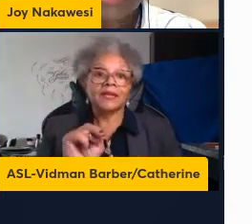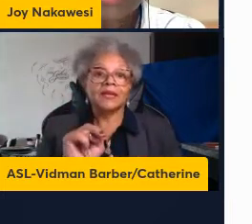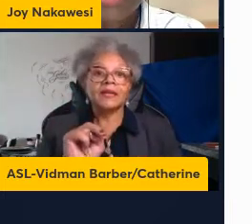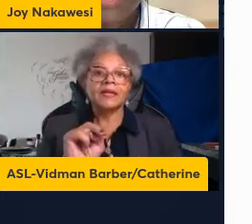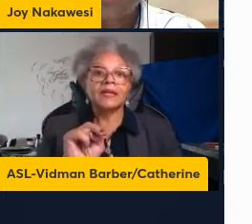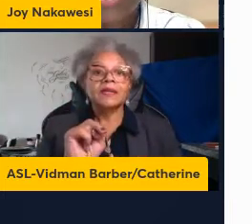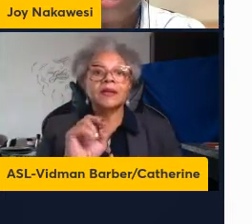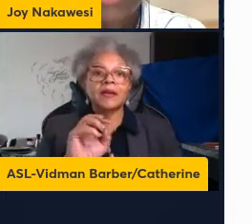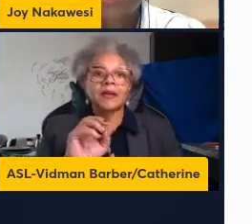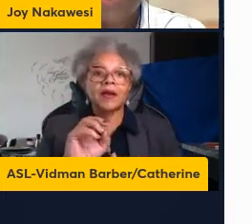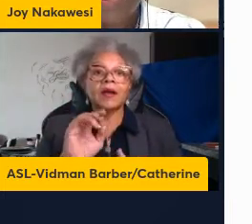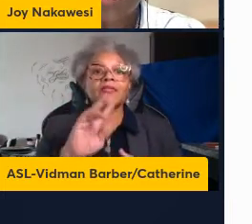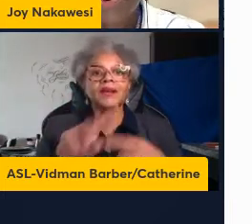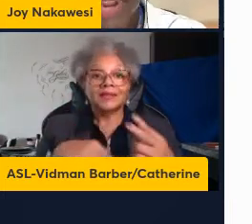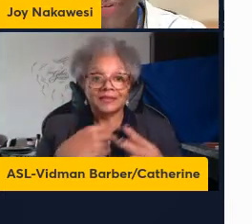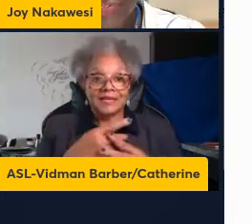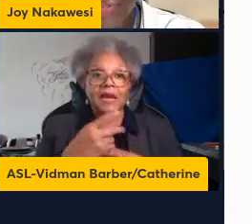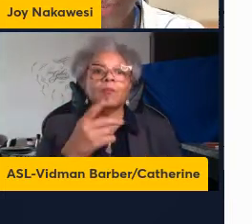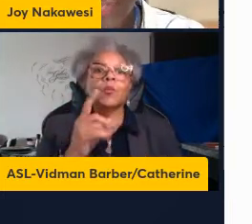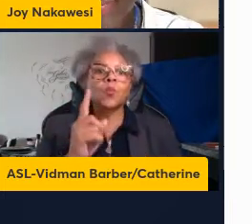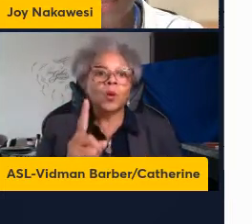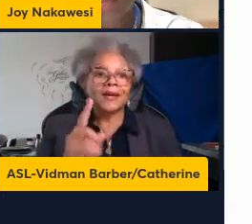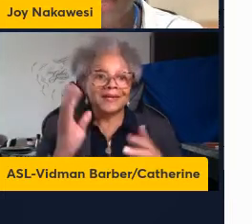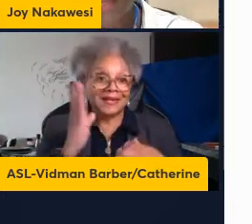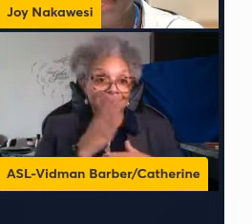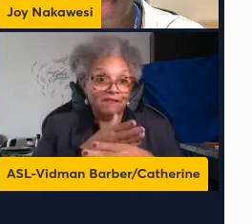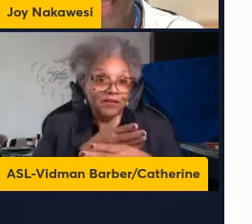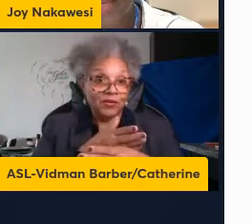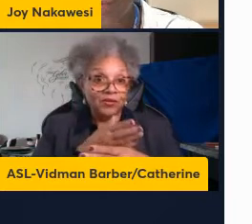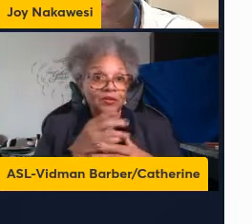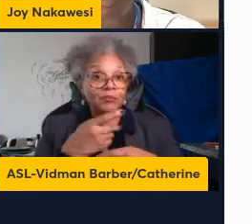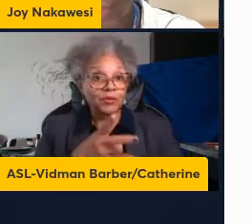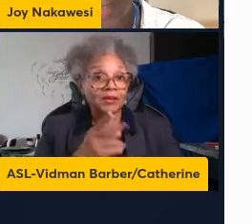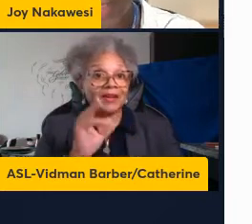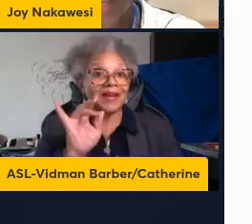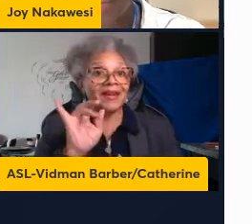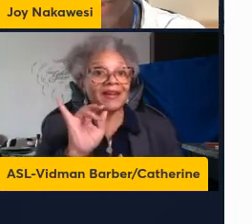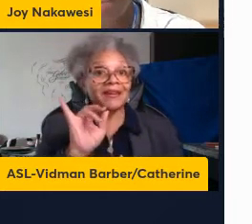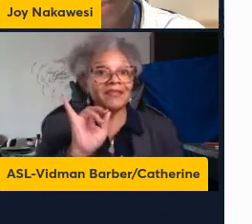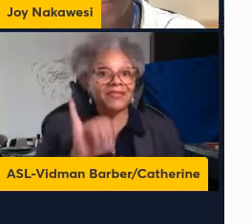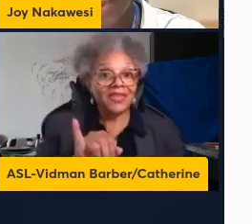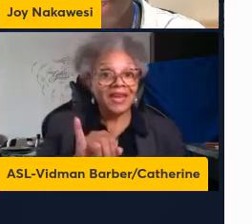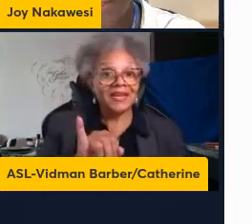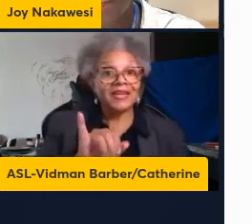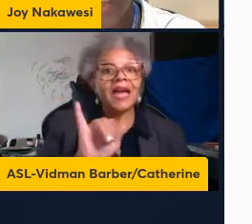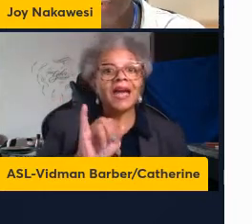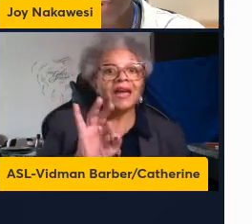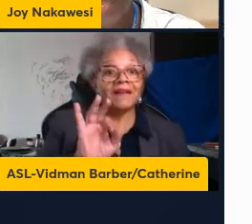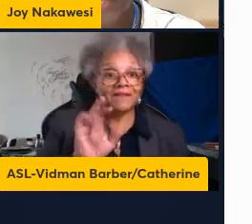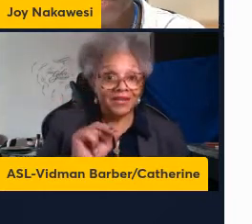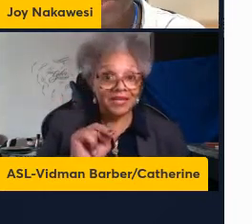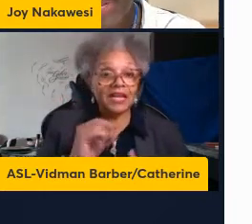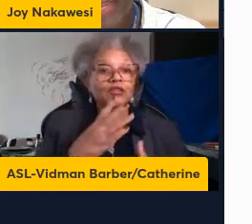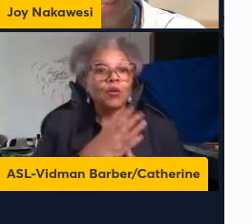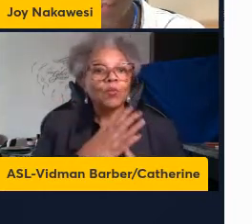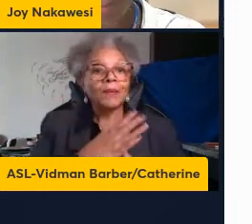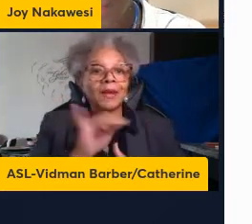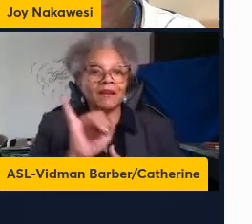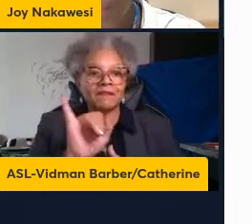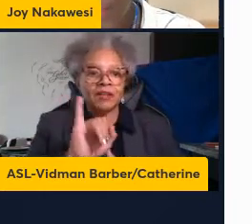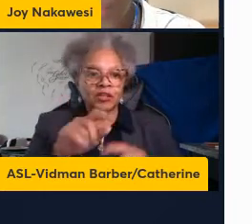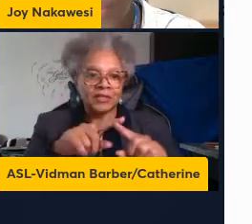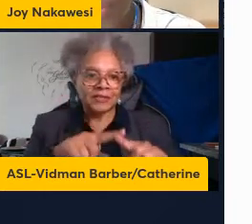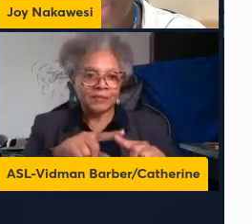that the type 1 interferon production that is early on in the primary infection is dependent